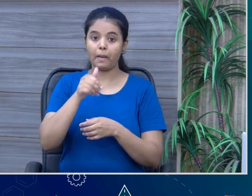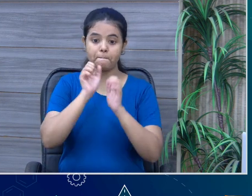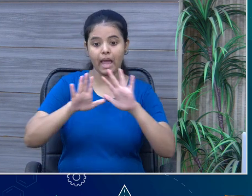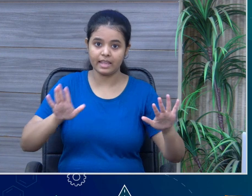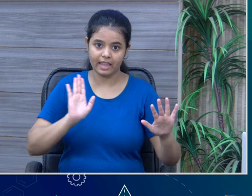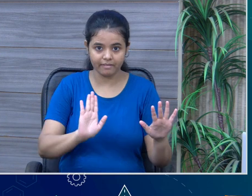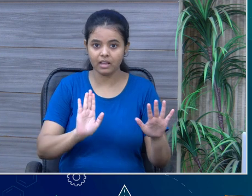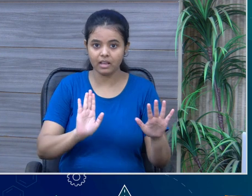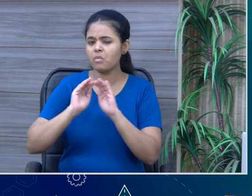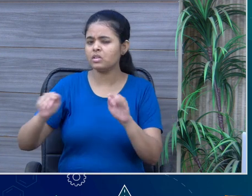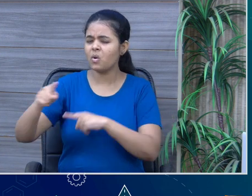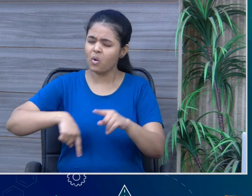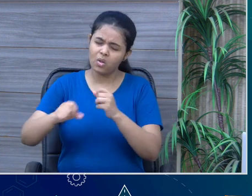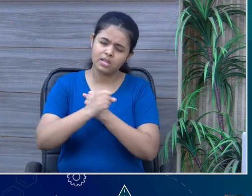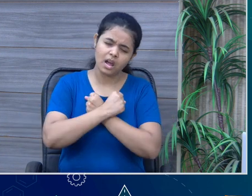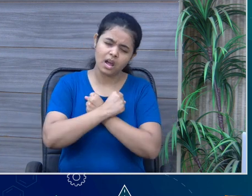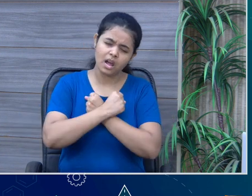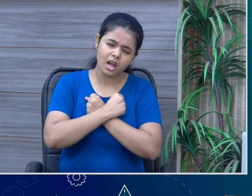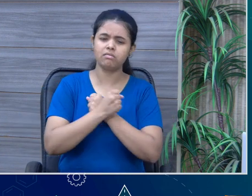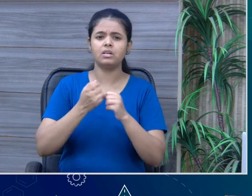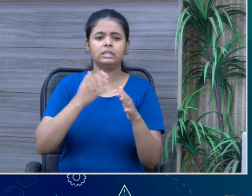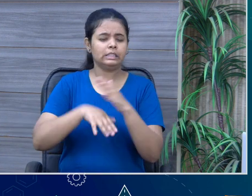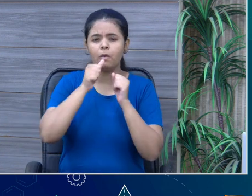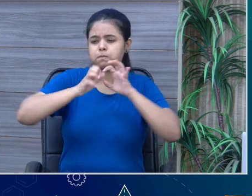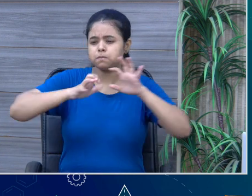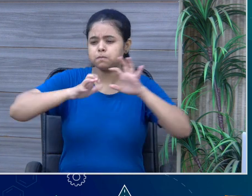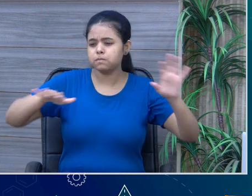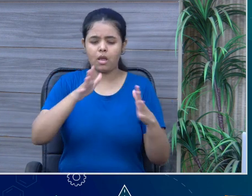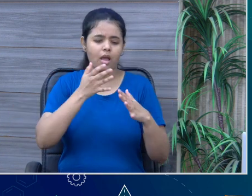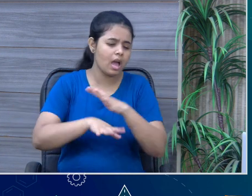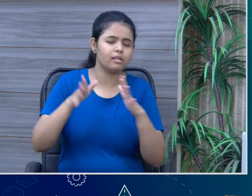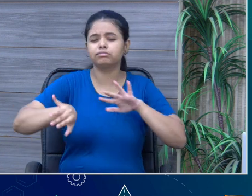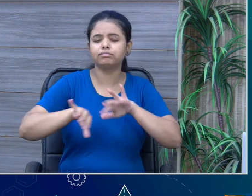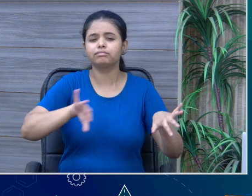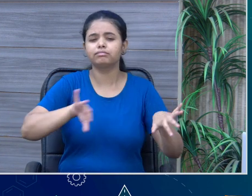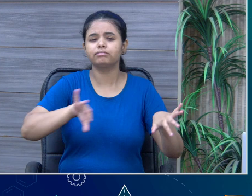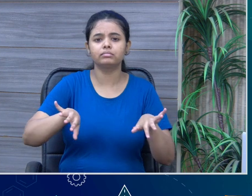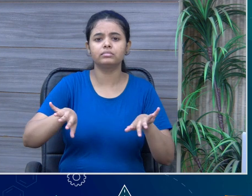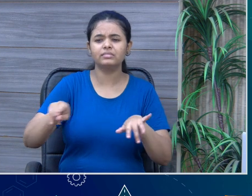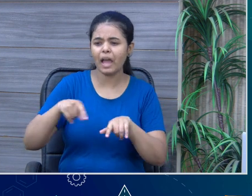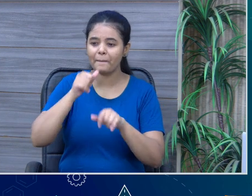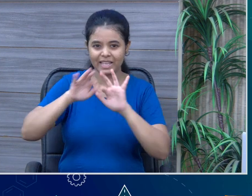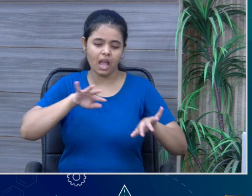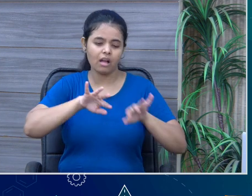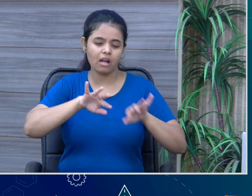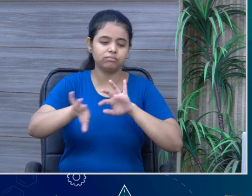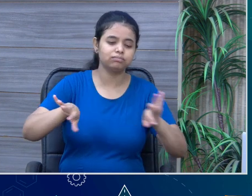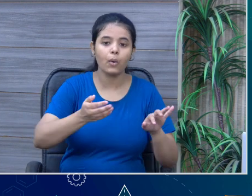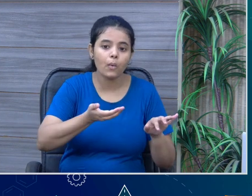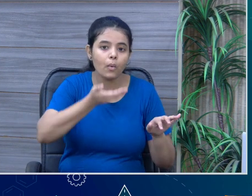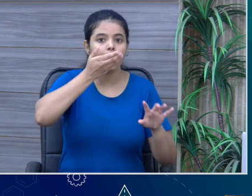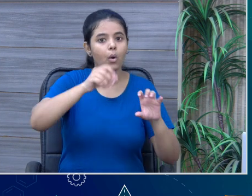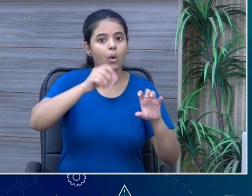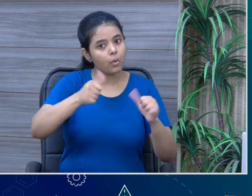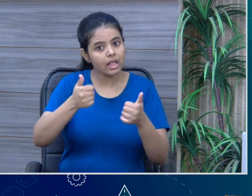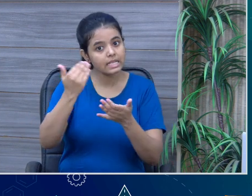children just love to be in the sea inside. And can they drink that water? Is it safe?